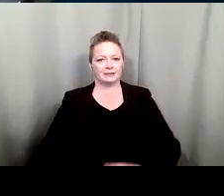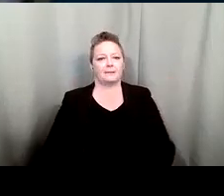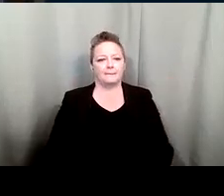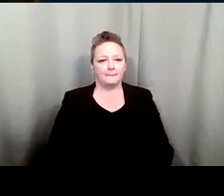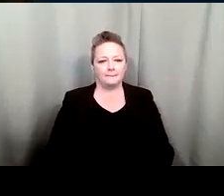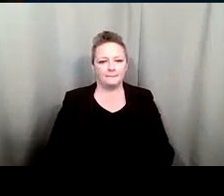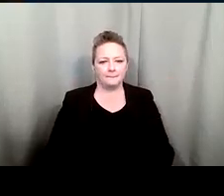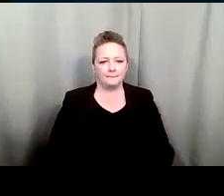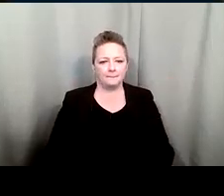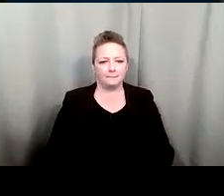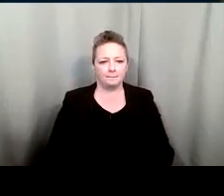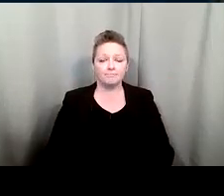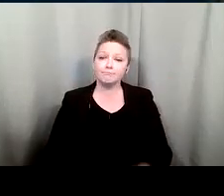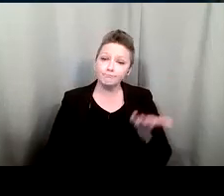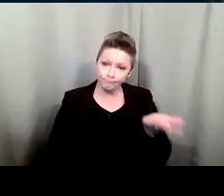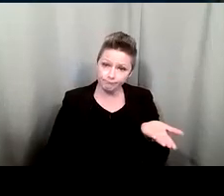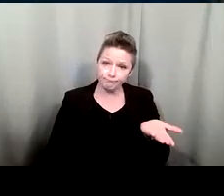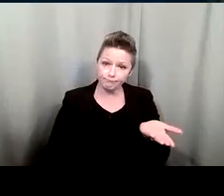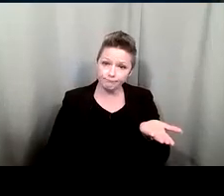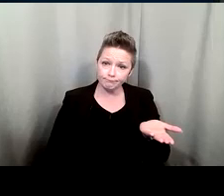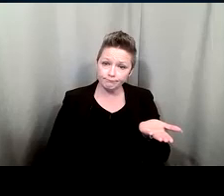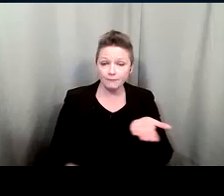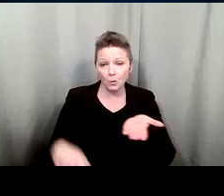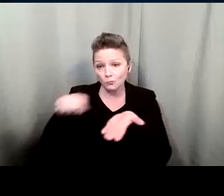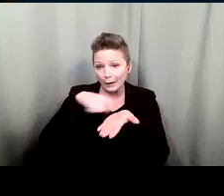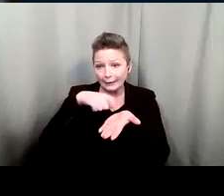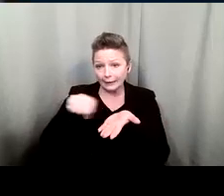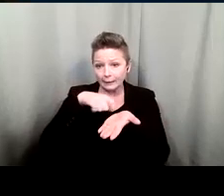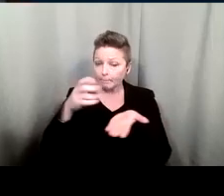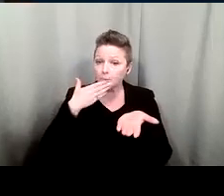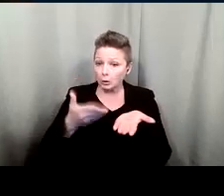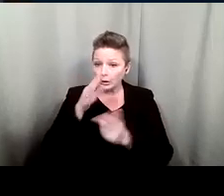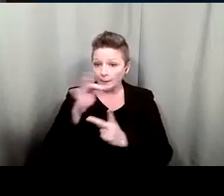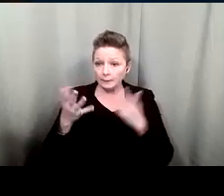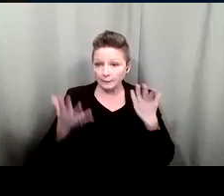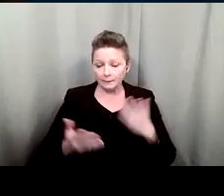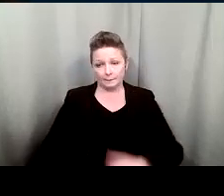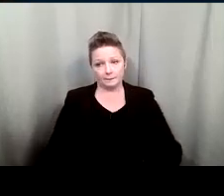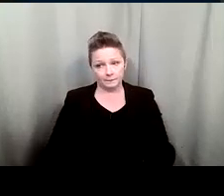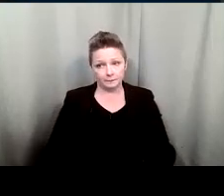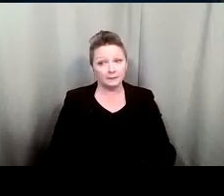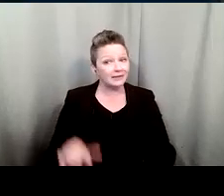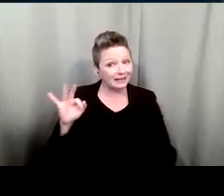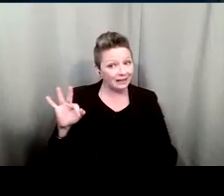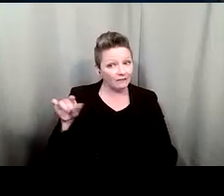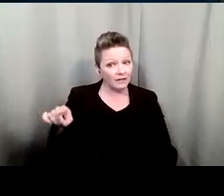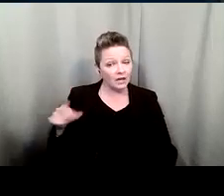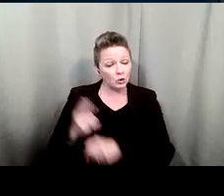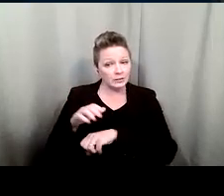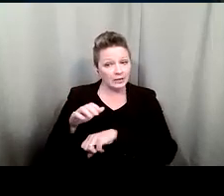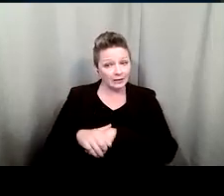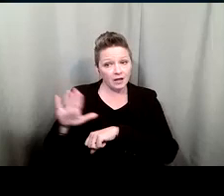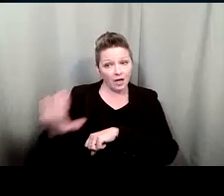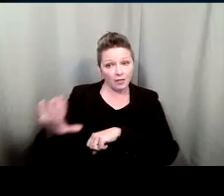Writing may be a good option if the person uses English as a first language.